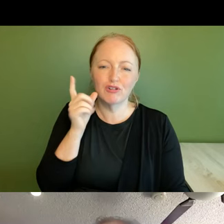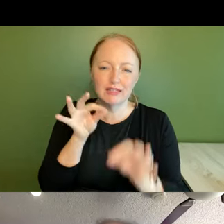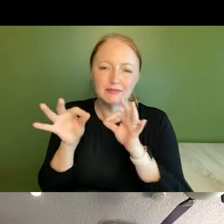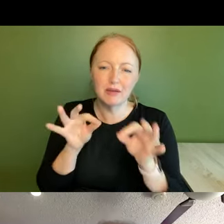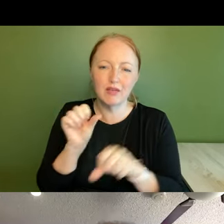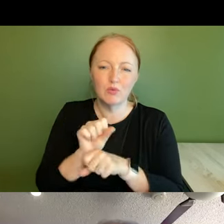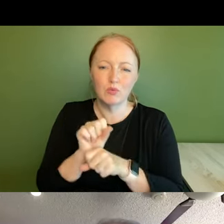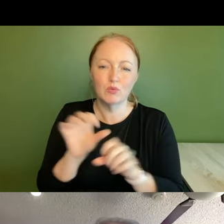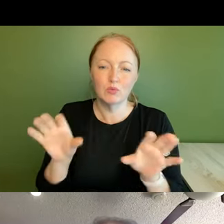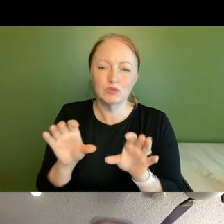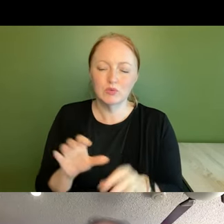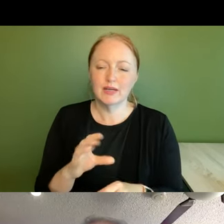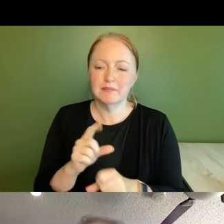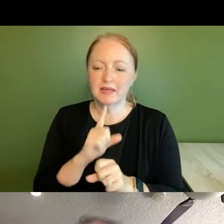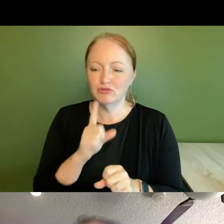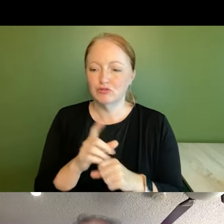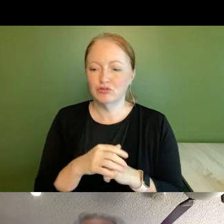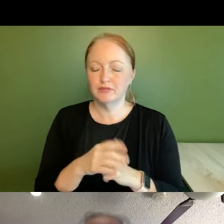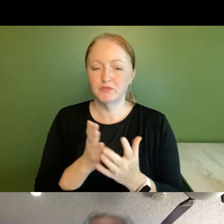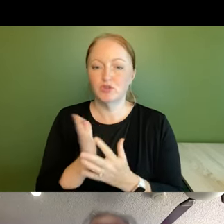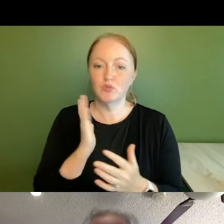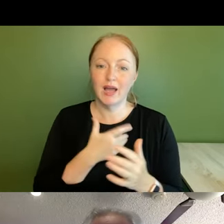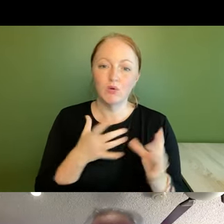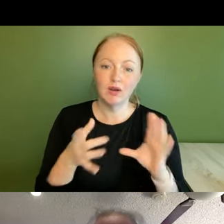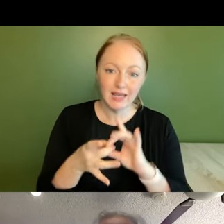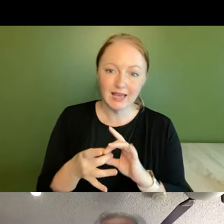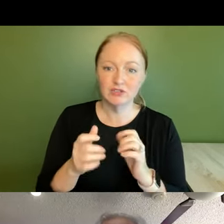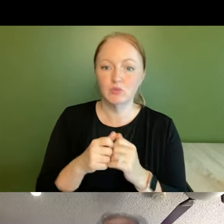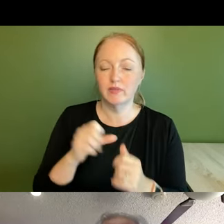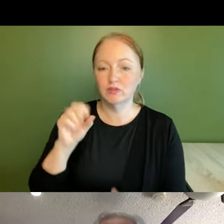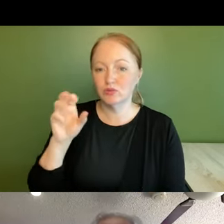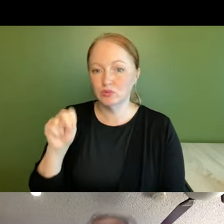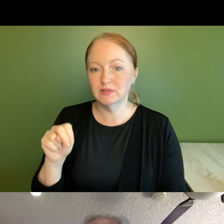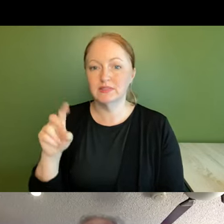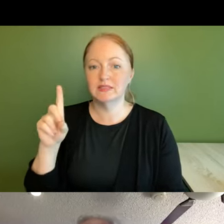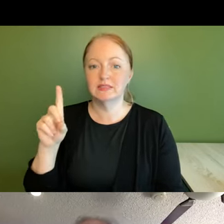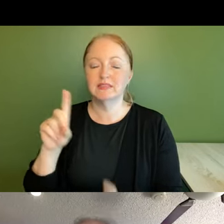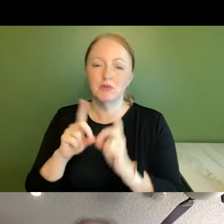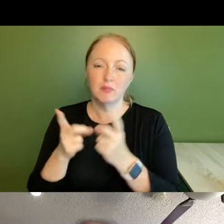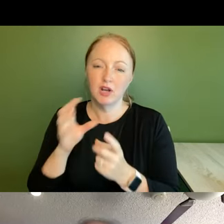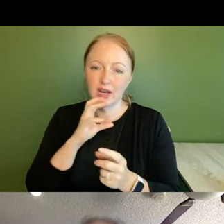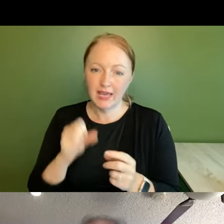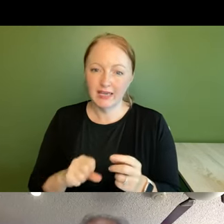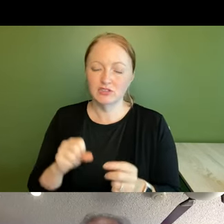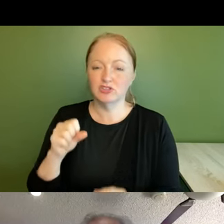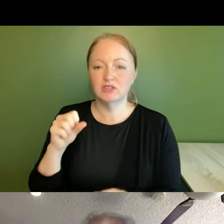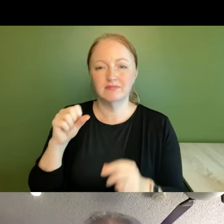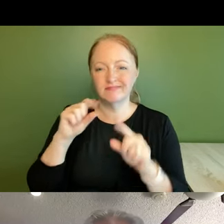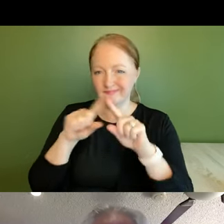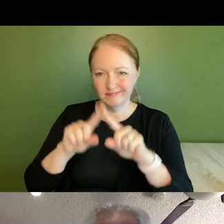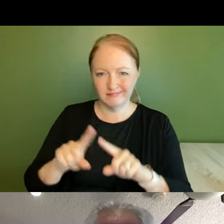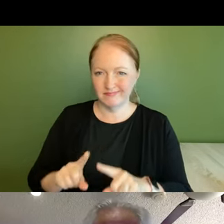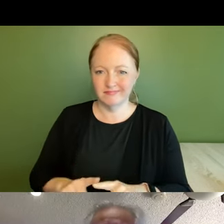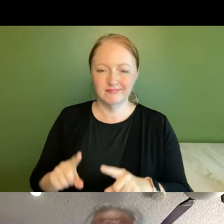and making sure that through our connection with susan the department on aging liaison to all the different